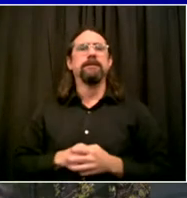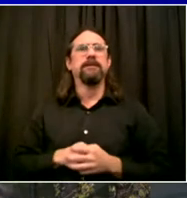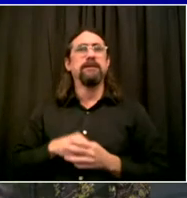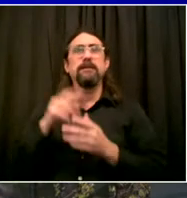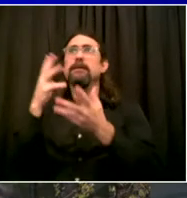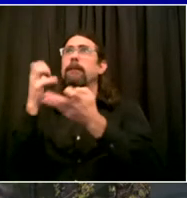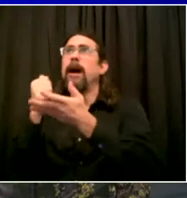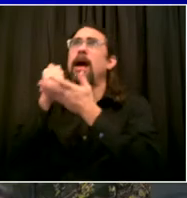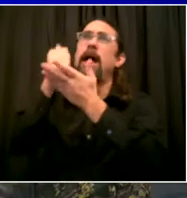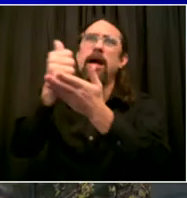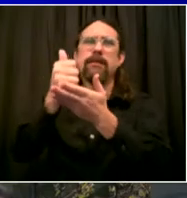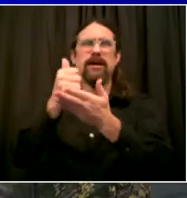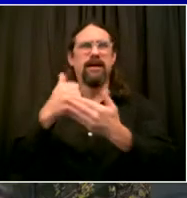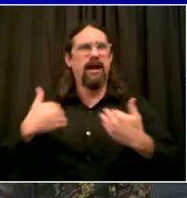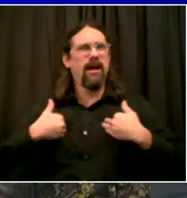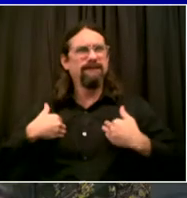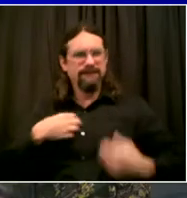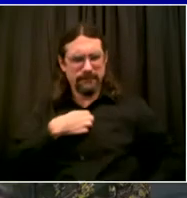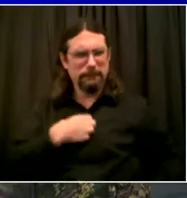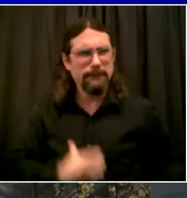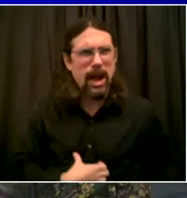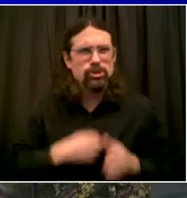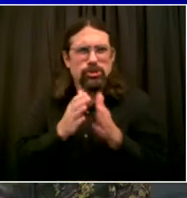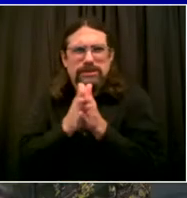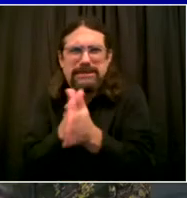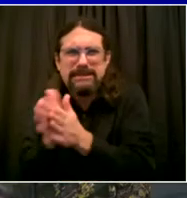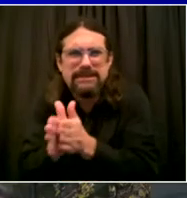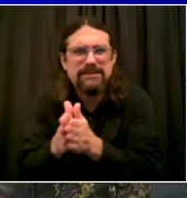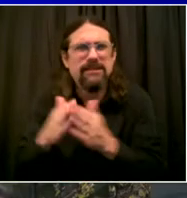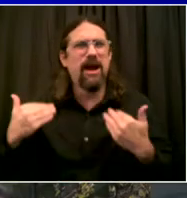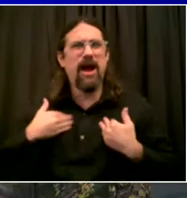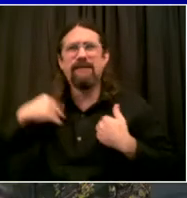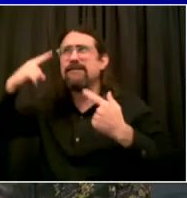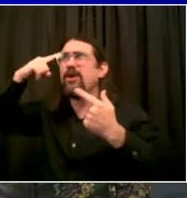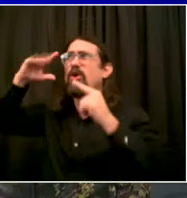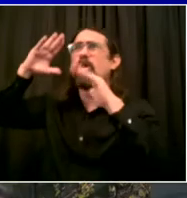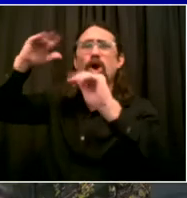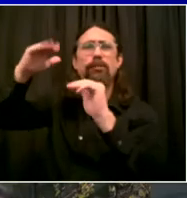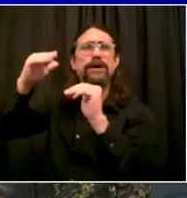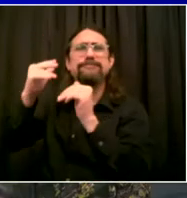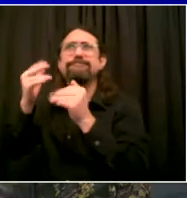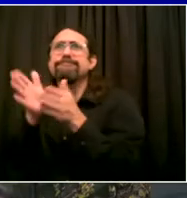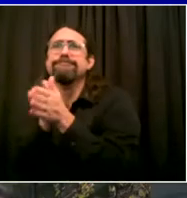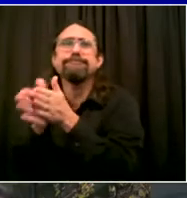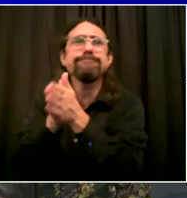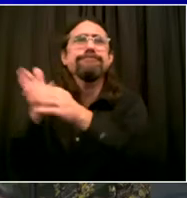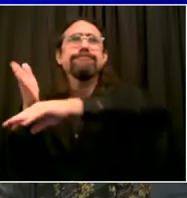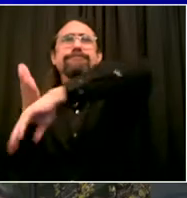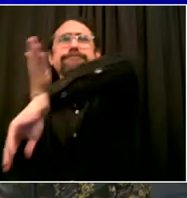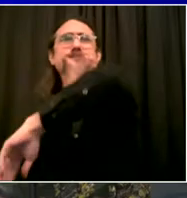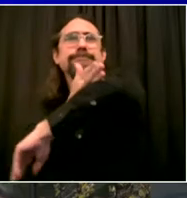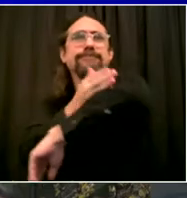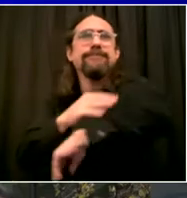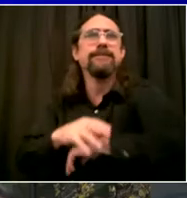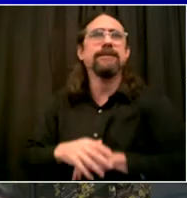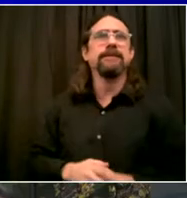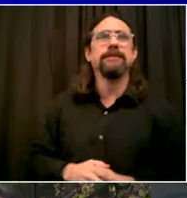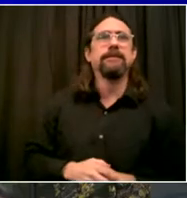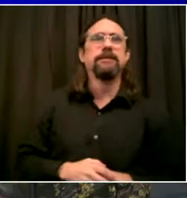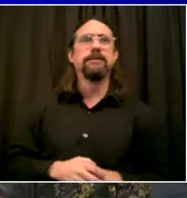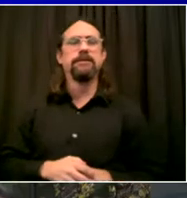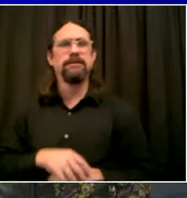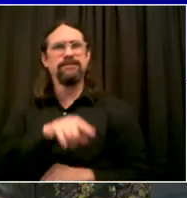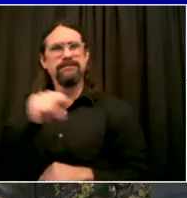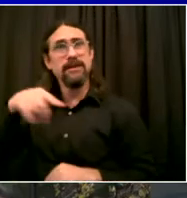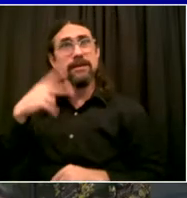were supporting each other. They were determined to vote. That's the good news. The bad news is for all of